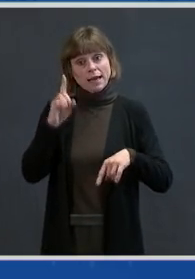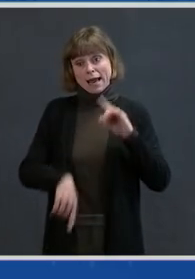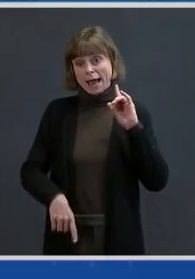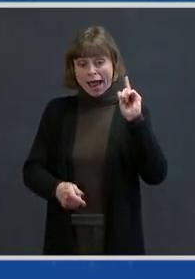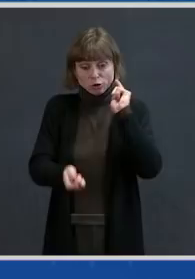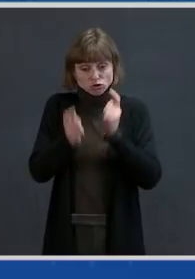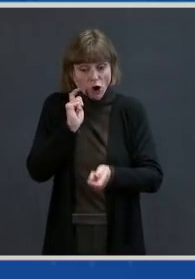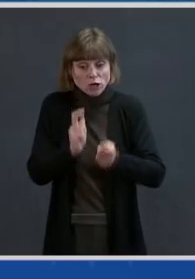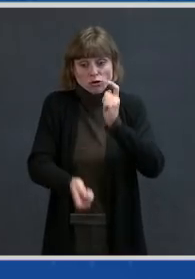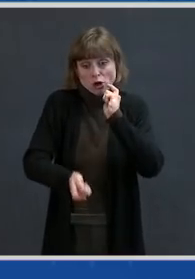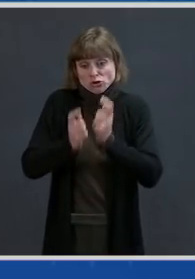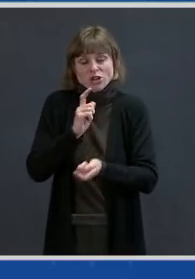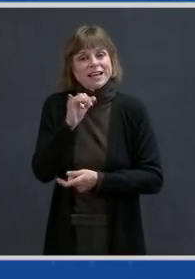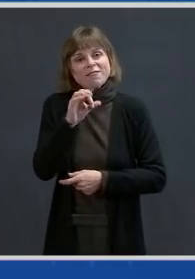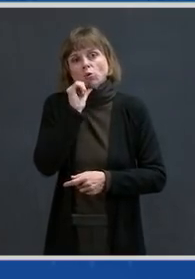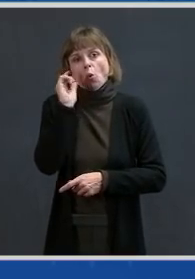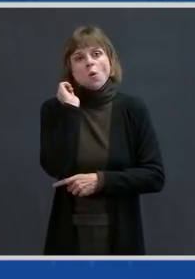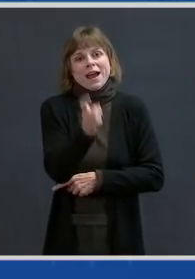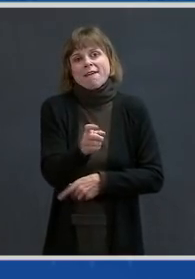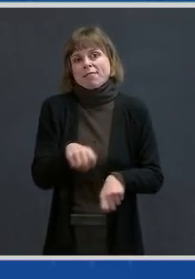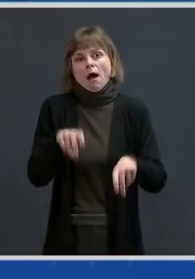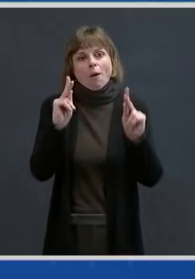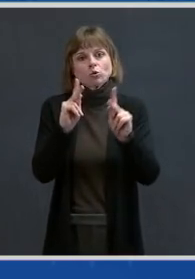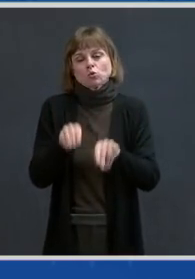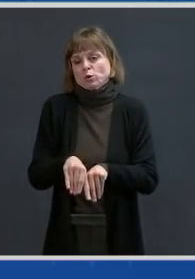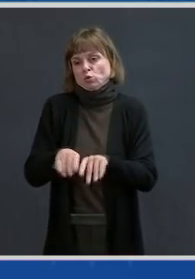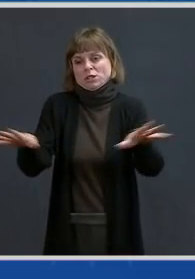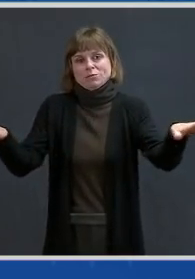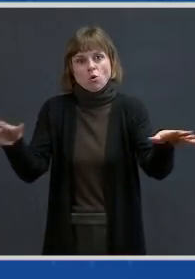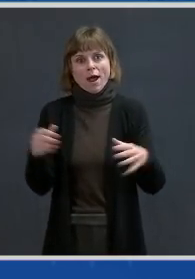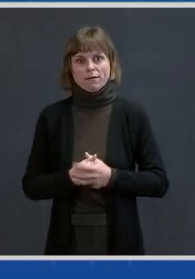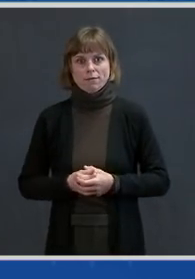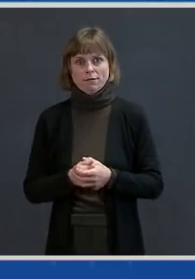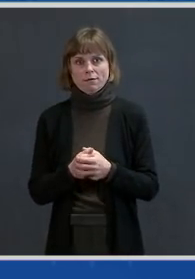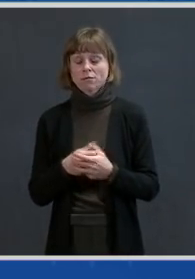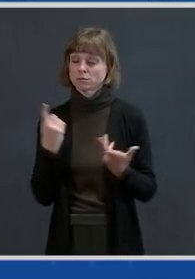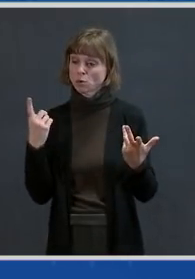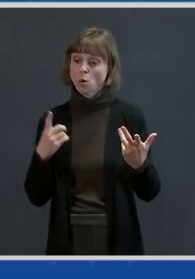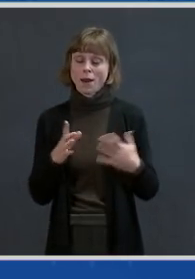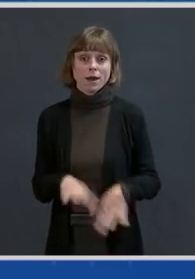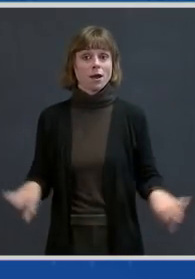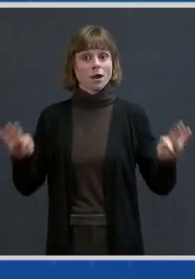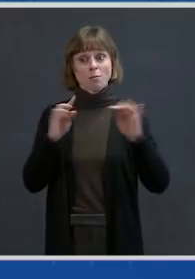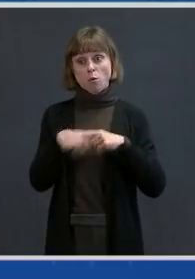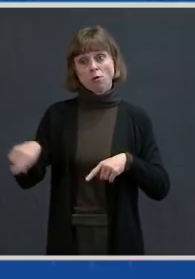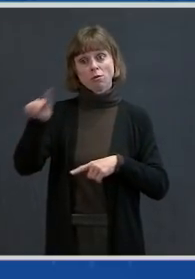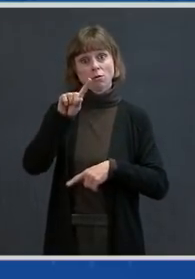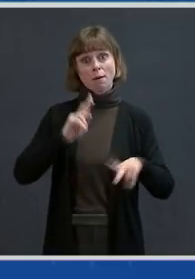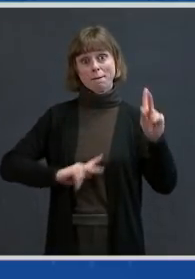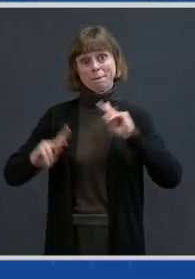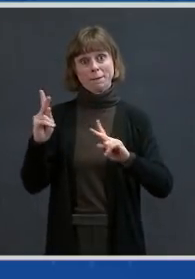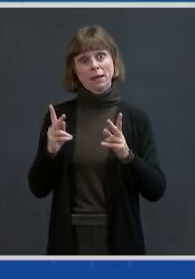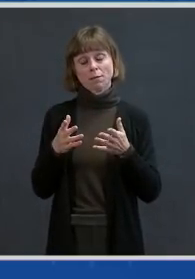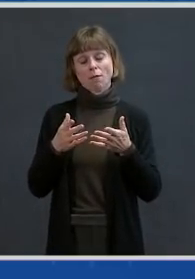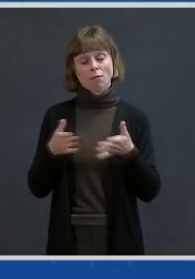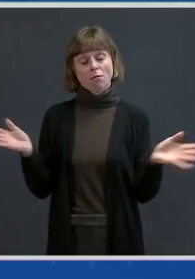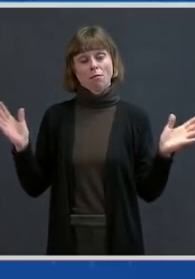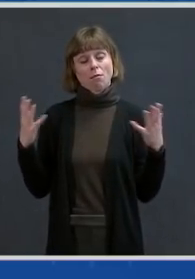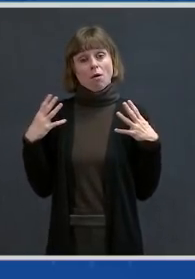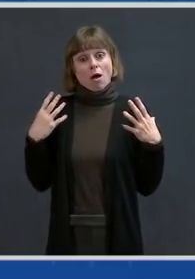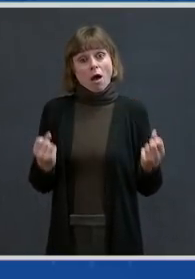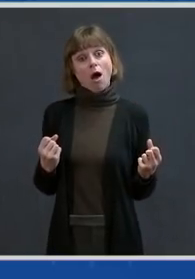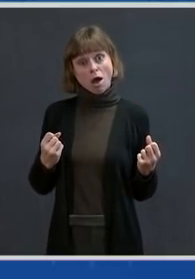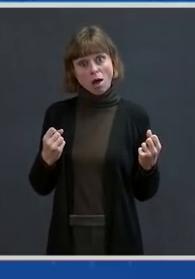spread and replicate. So public health measures are paramount. Secondly, you can go after the specific